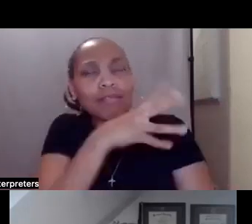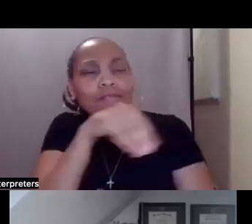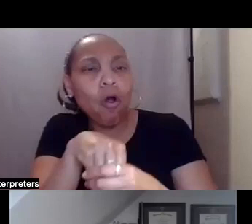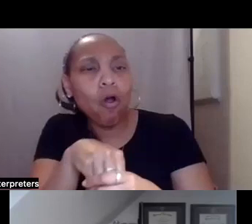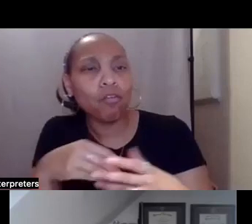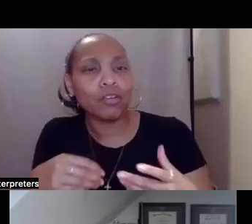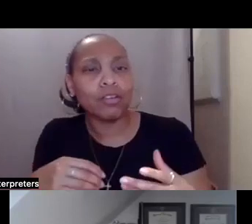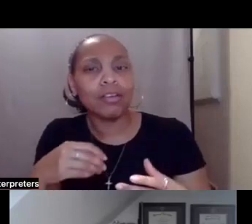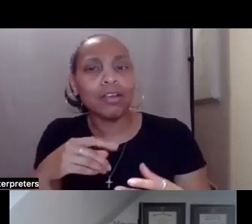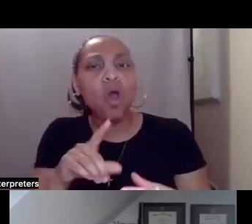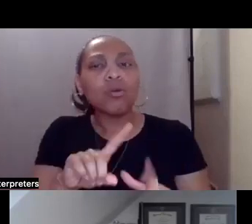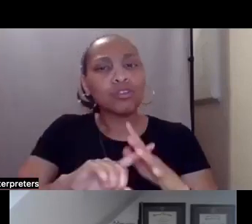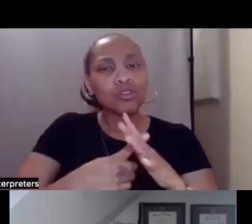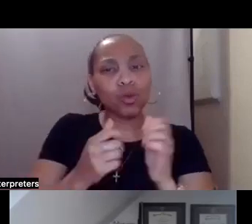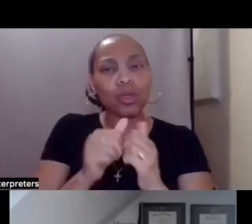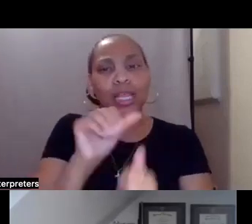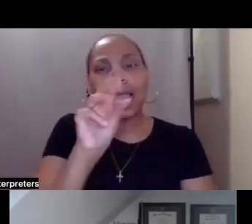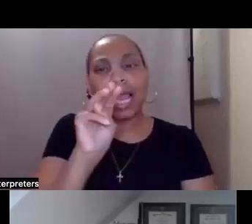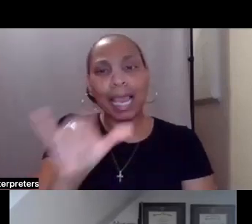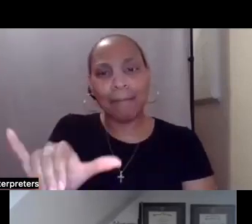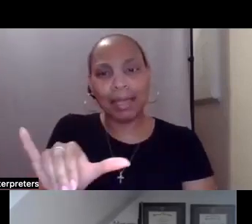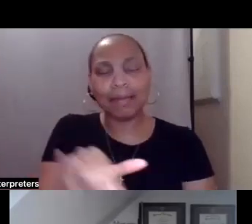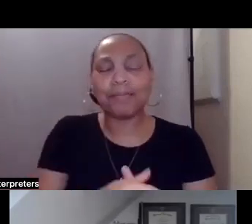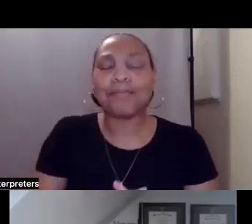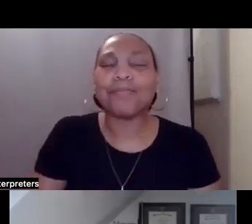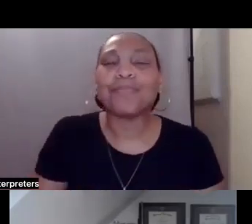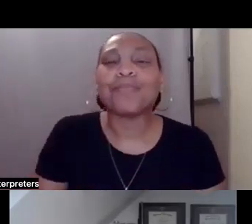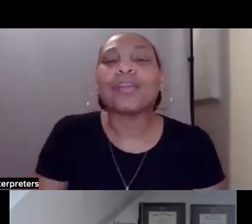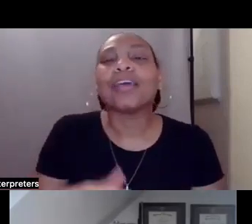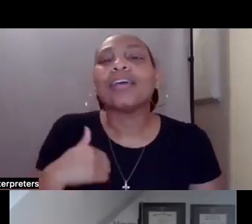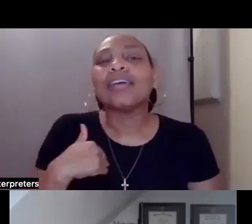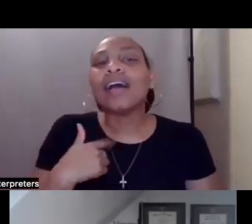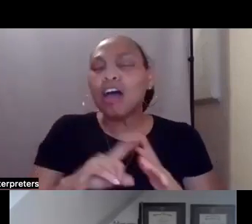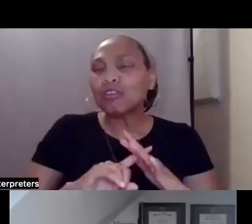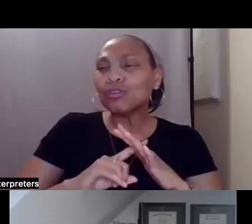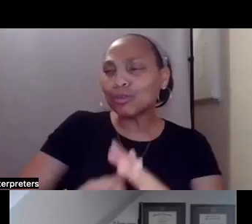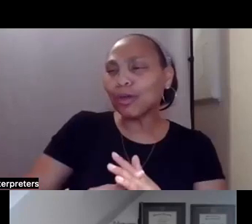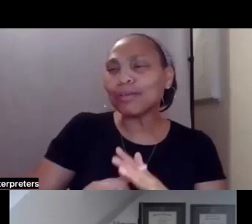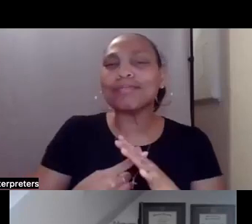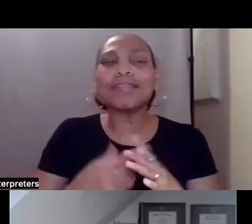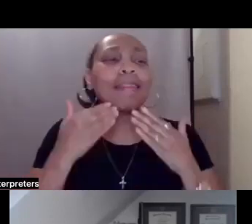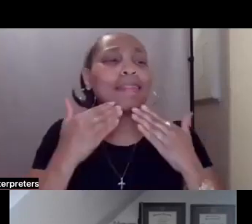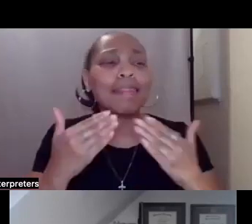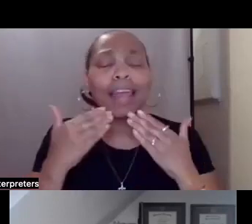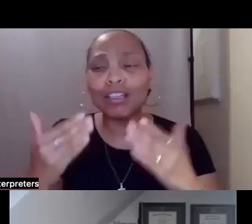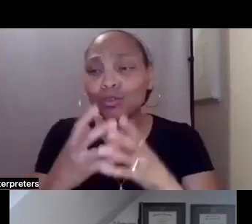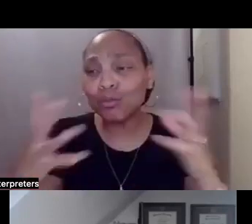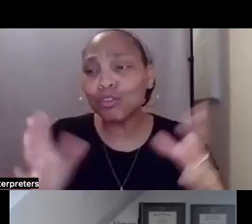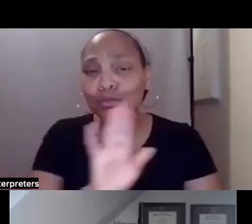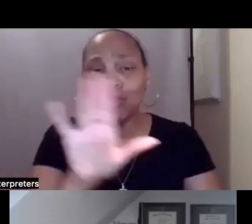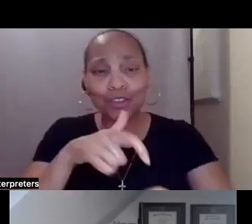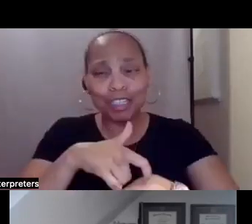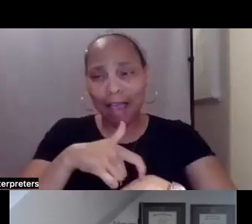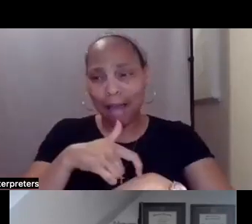Amy, we're going to start with you. I'll get us started. Thank you so much for your time this evening. I appreciate everyone coming out.